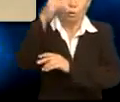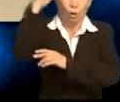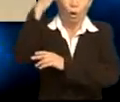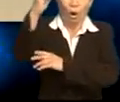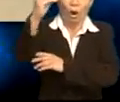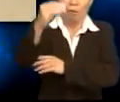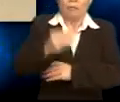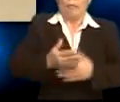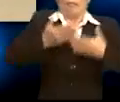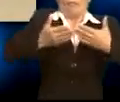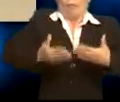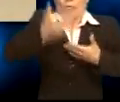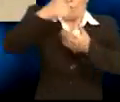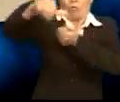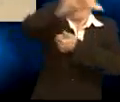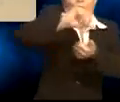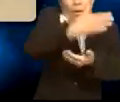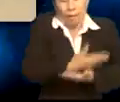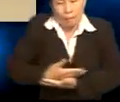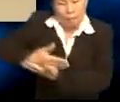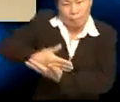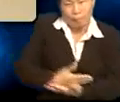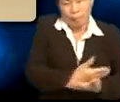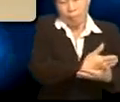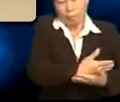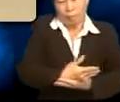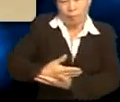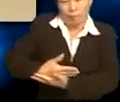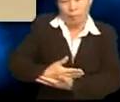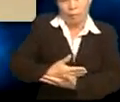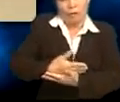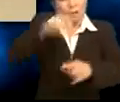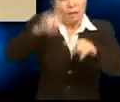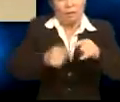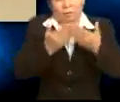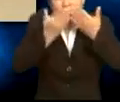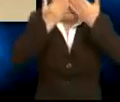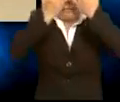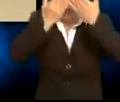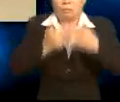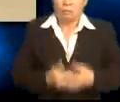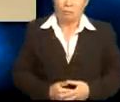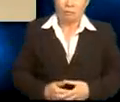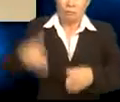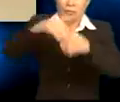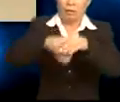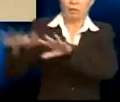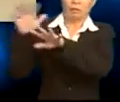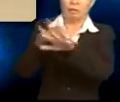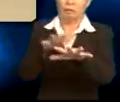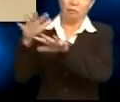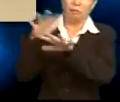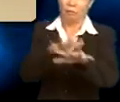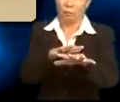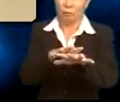gasping for air and a baby barely able to breathe in a crowded